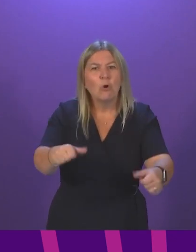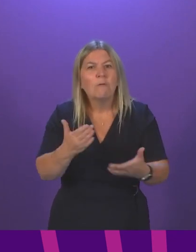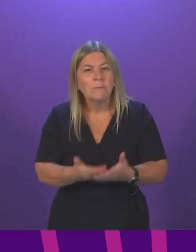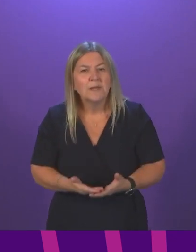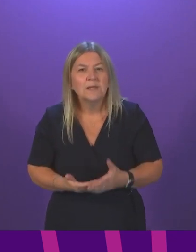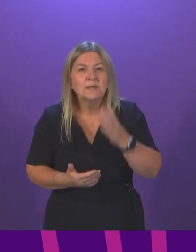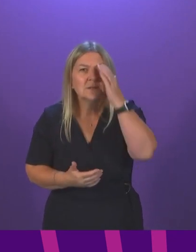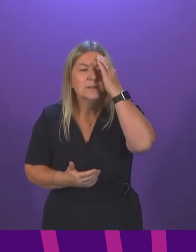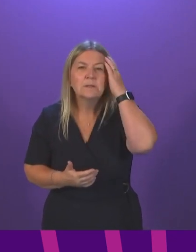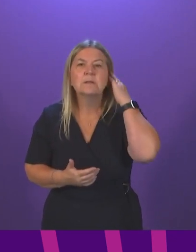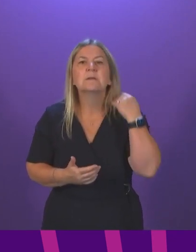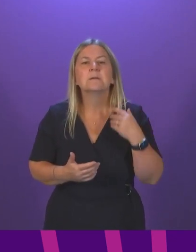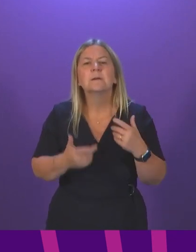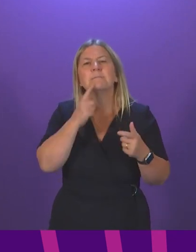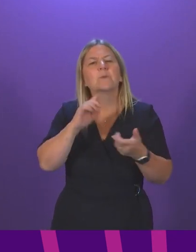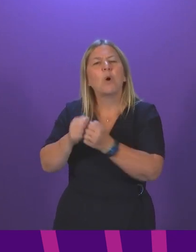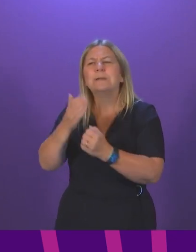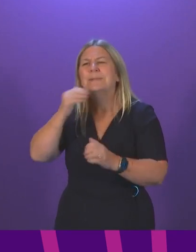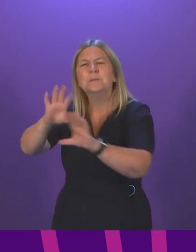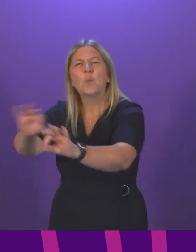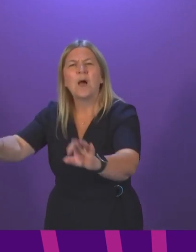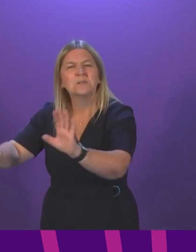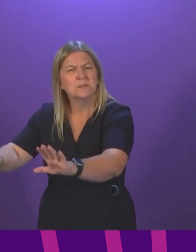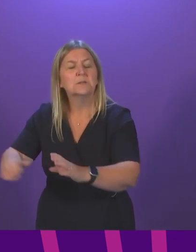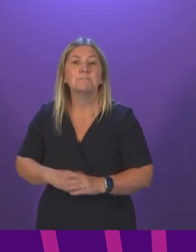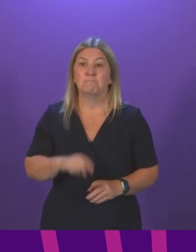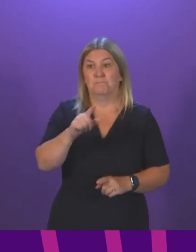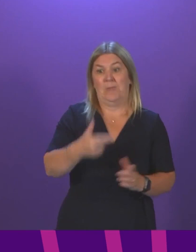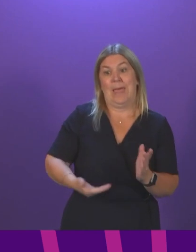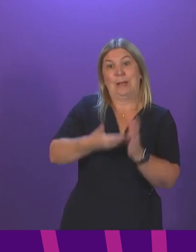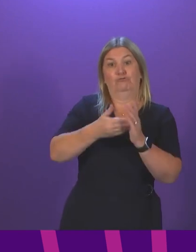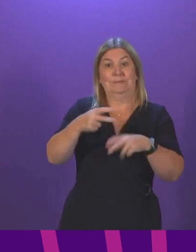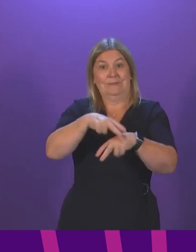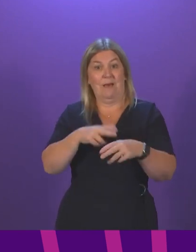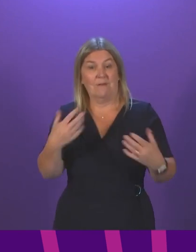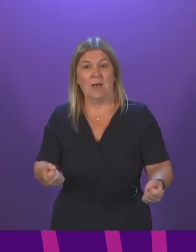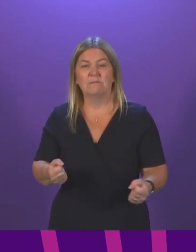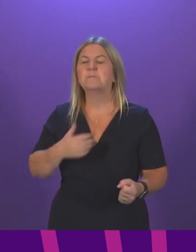almost 300 additional paramedics and technicians